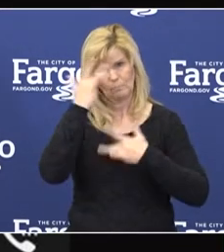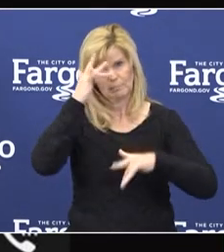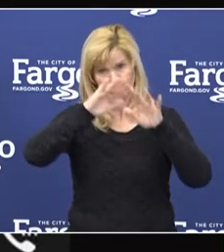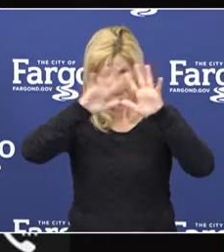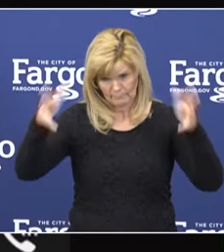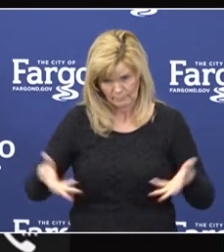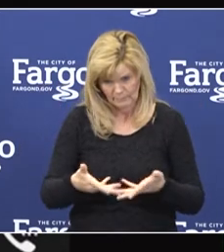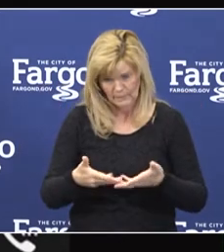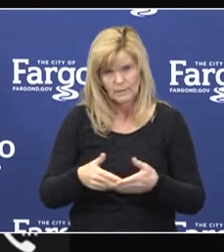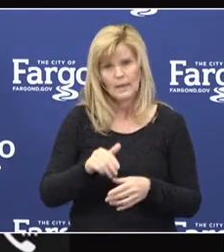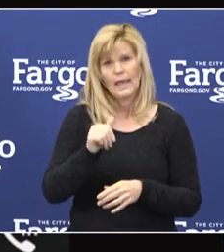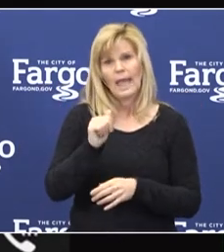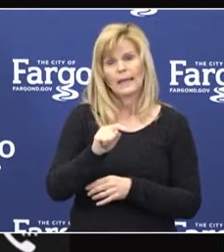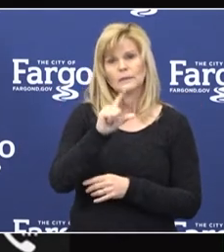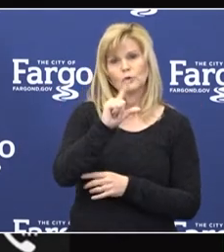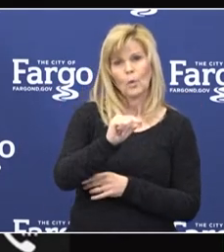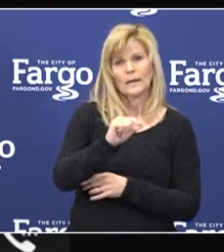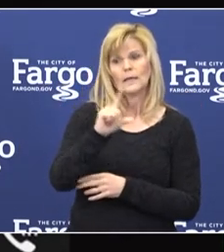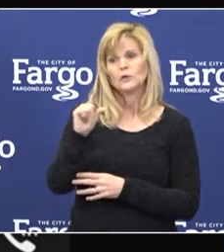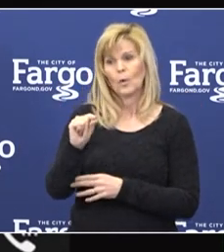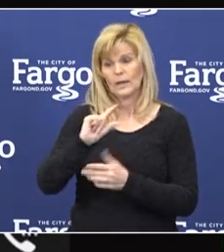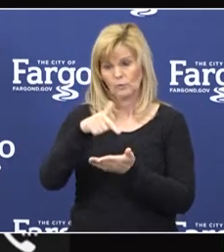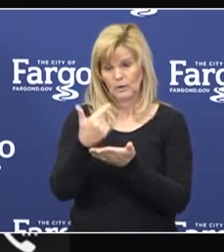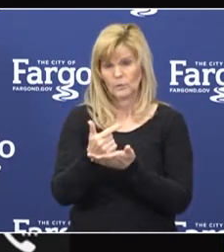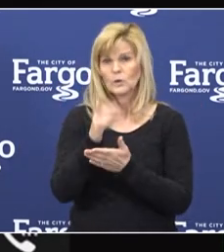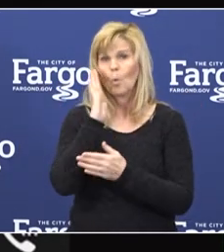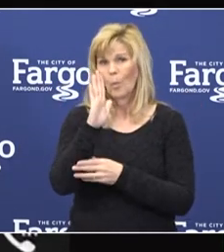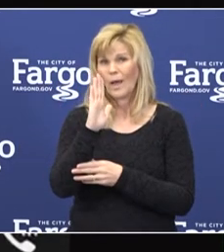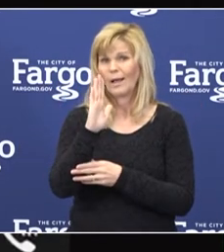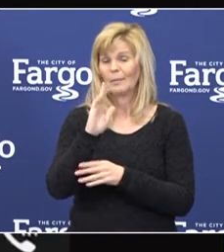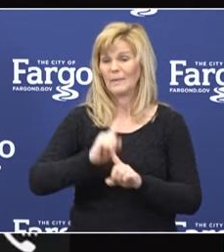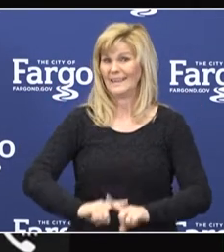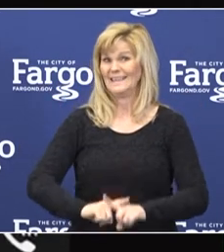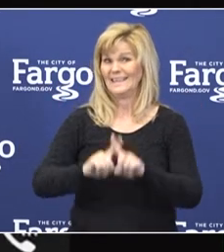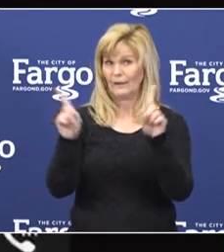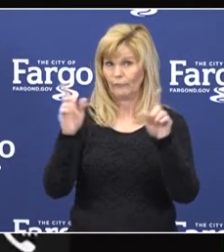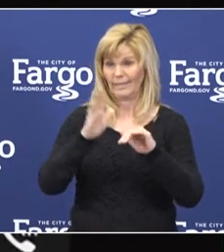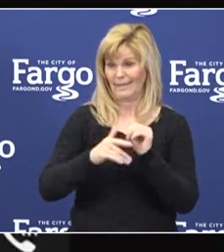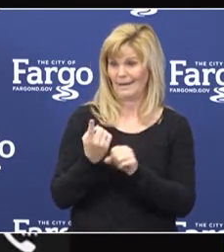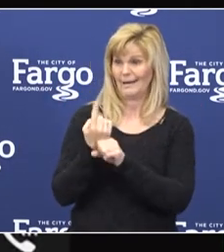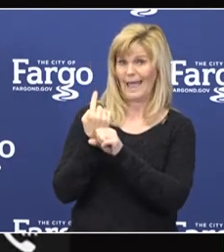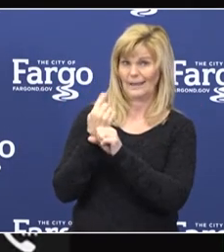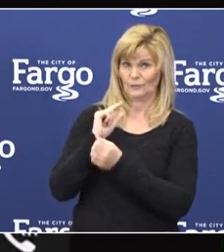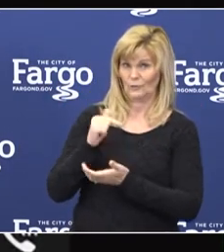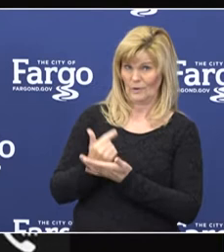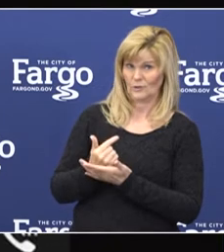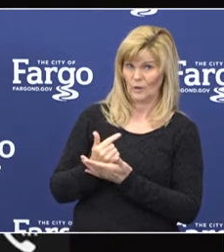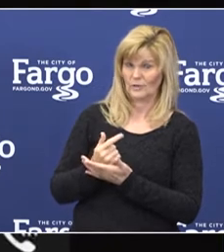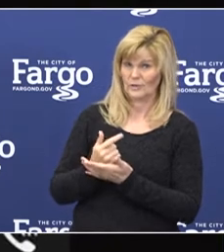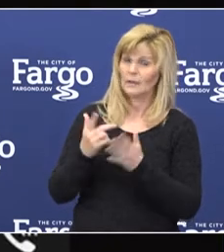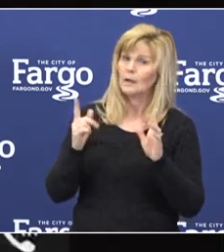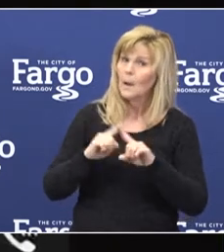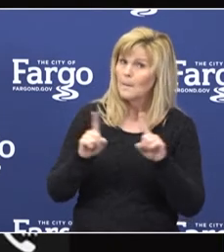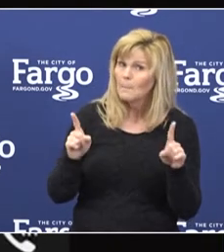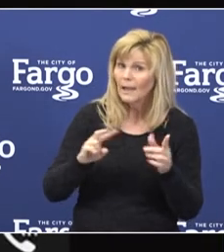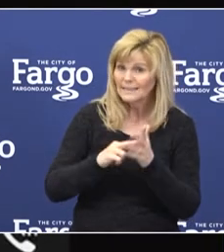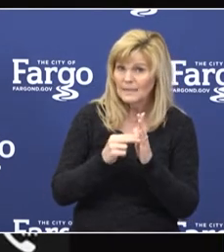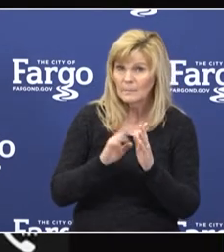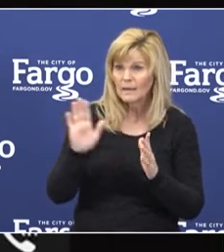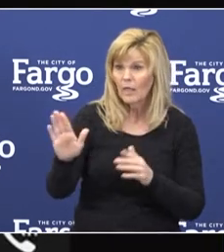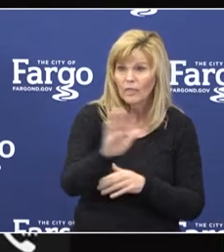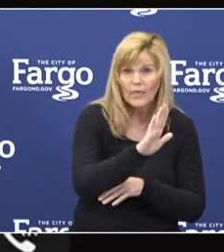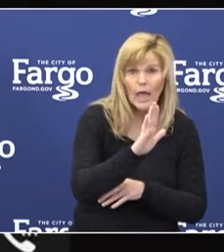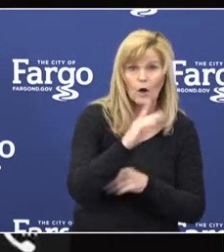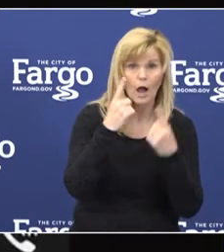And that the 2020 graduation will look very different from the 2019 graduation. That doesn't minimize their accomplishments